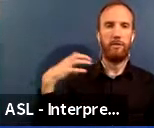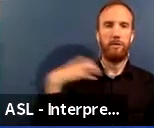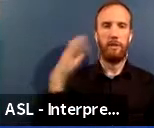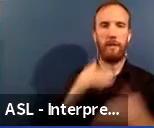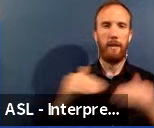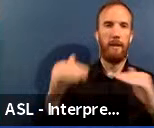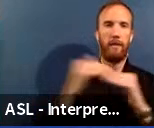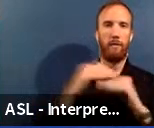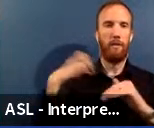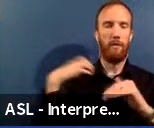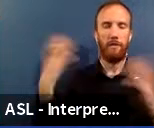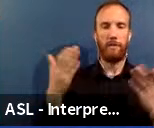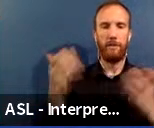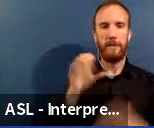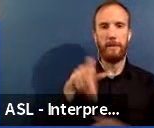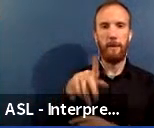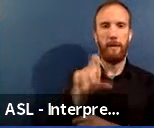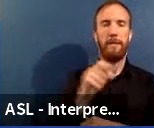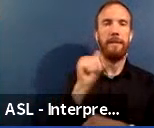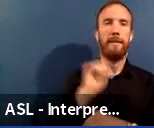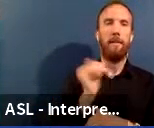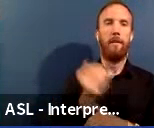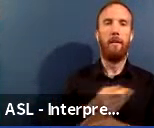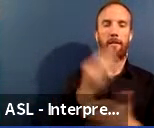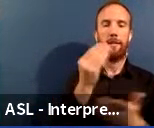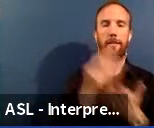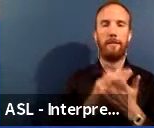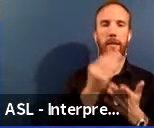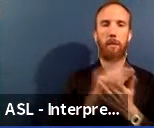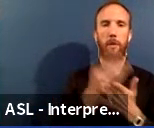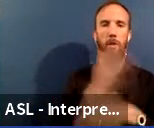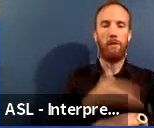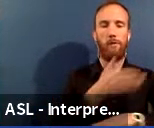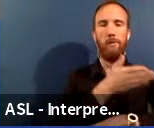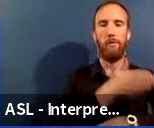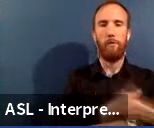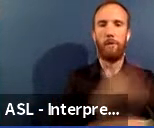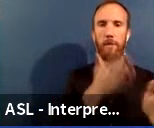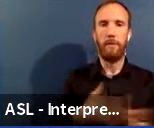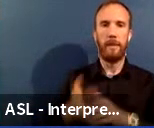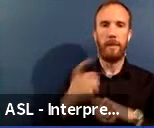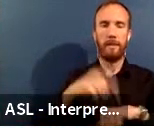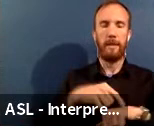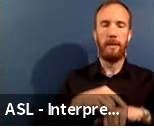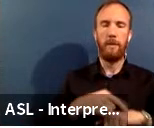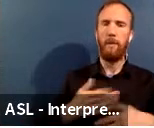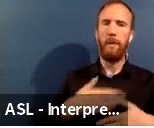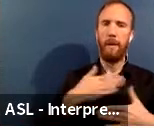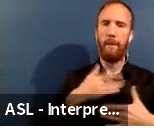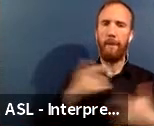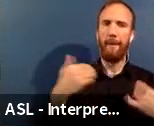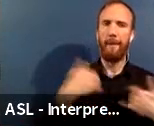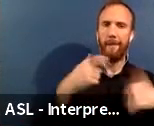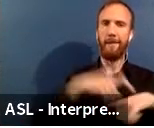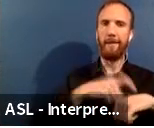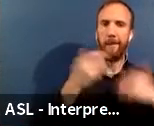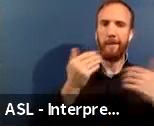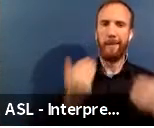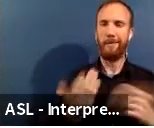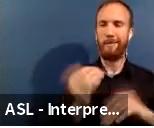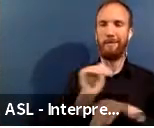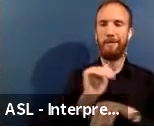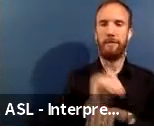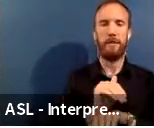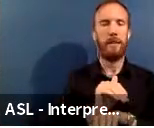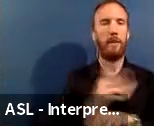capital improvement planning sessions. We're glad to spend some time with you this evening, partly just to inform folks about